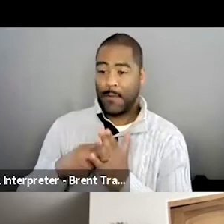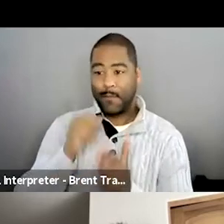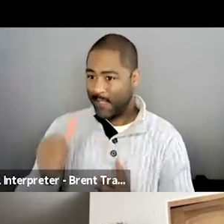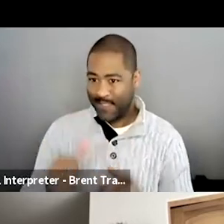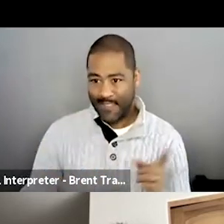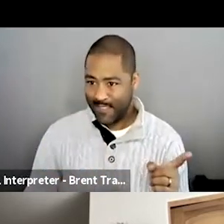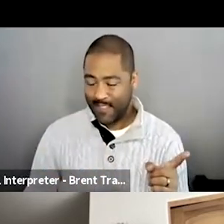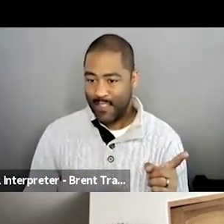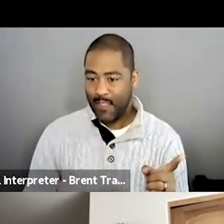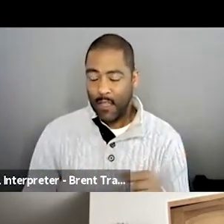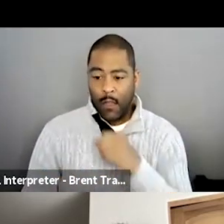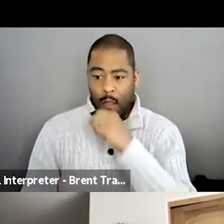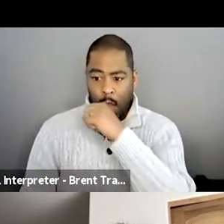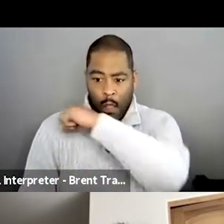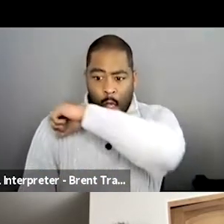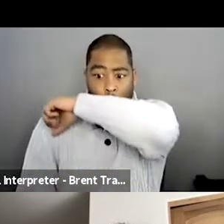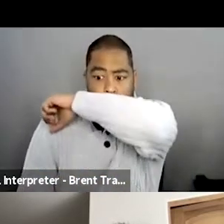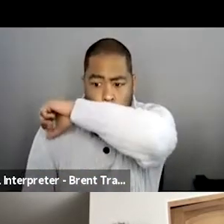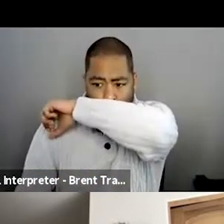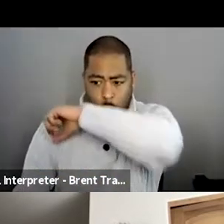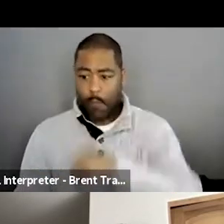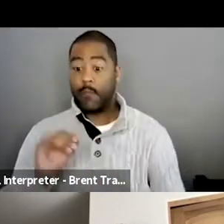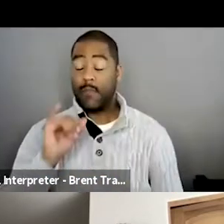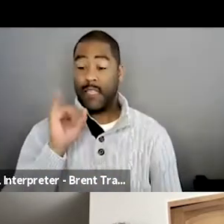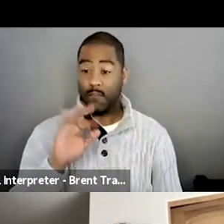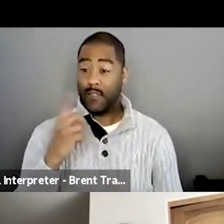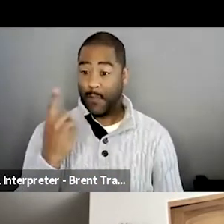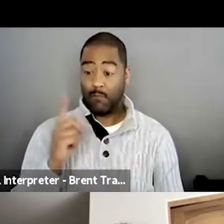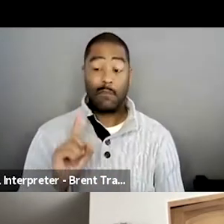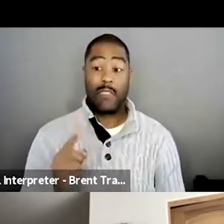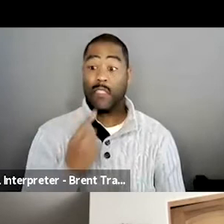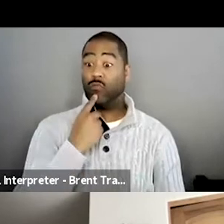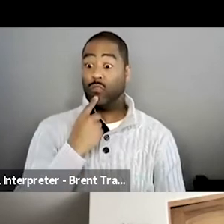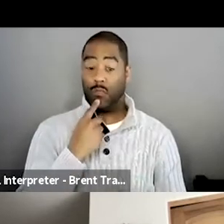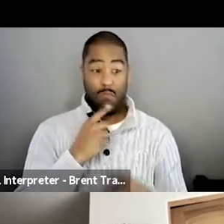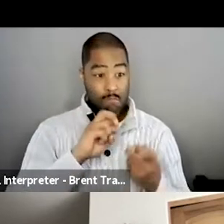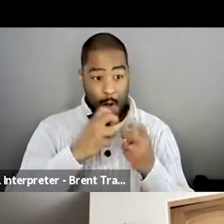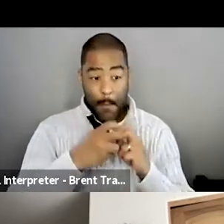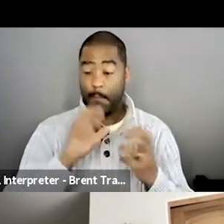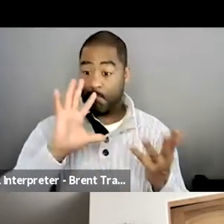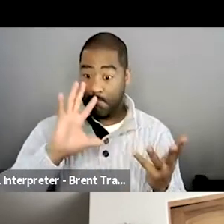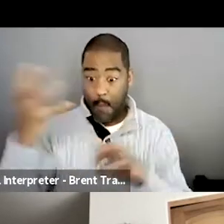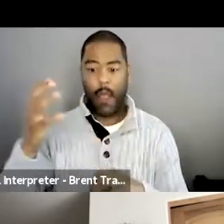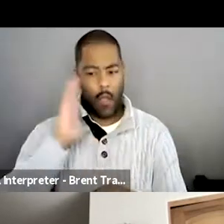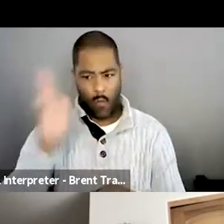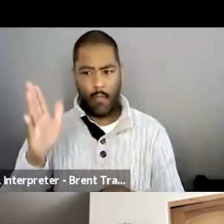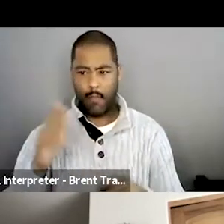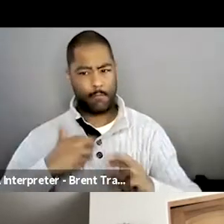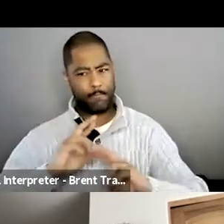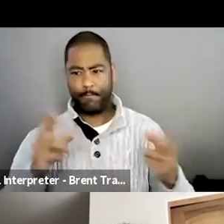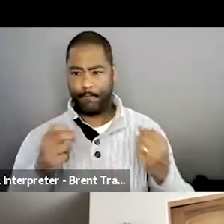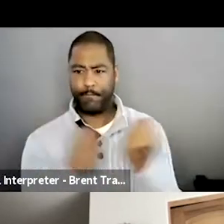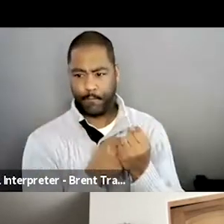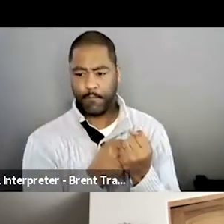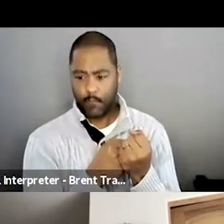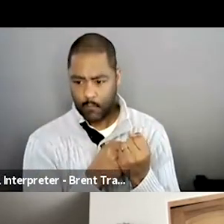run into a problem, I'm going to back them up. Like I'm there. And regardless, I tell them no matter what I'm trouble, I am